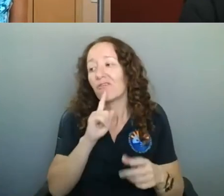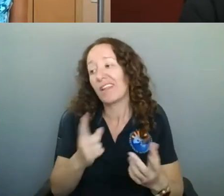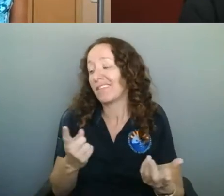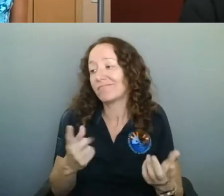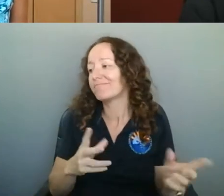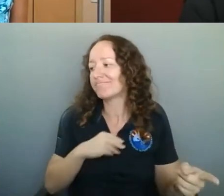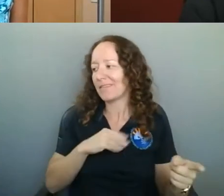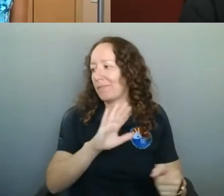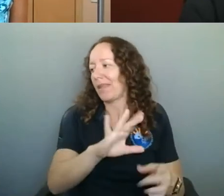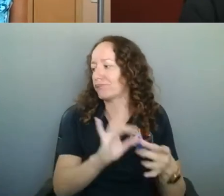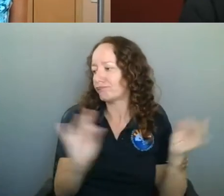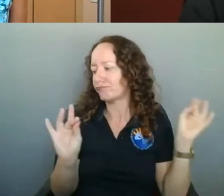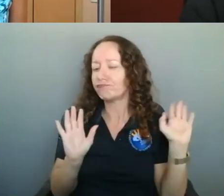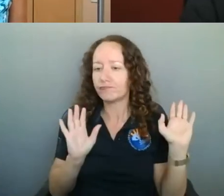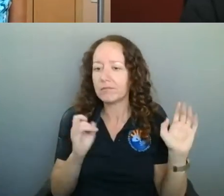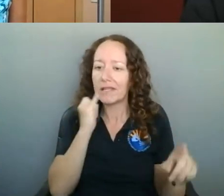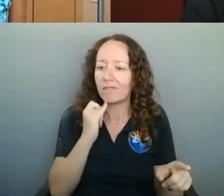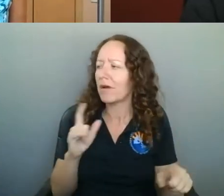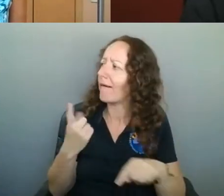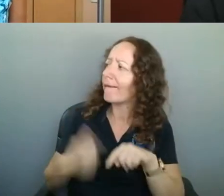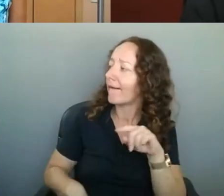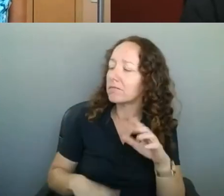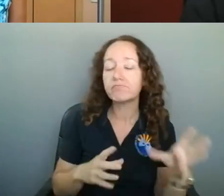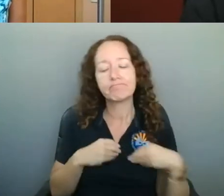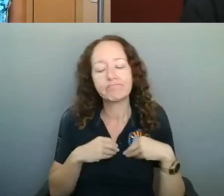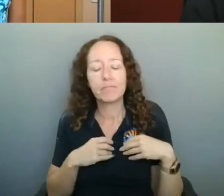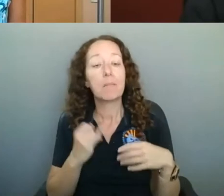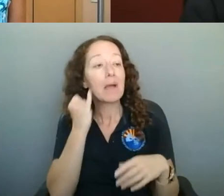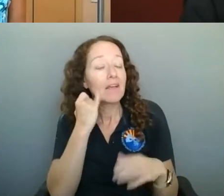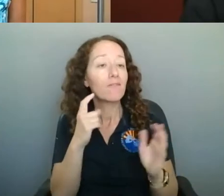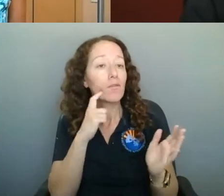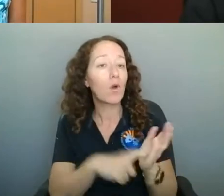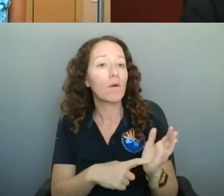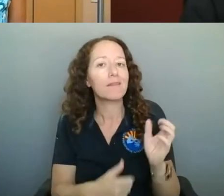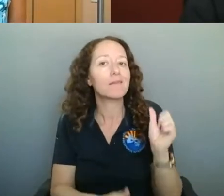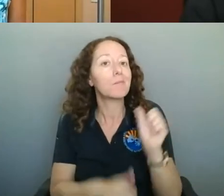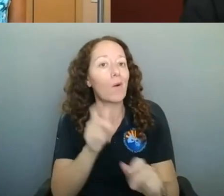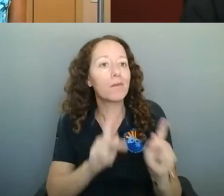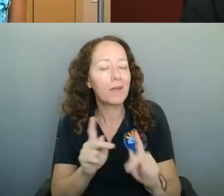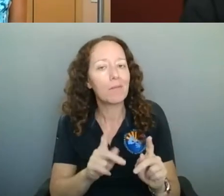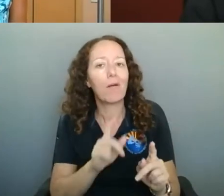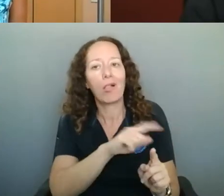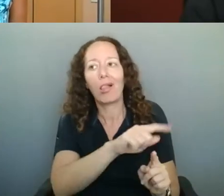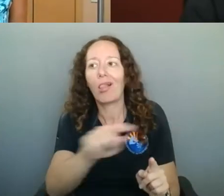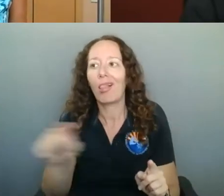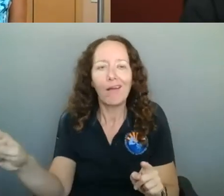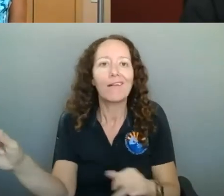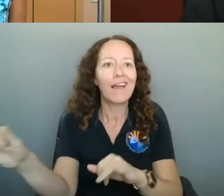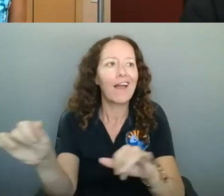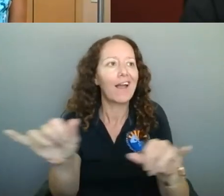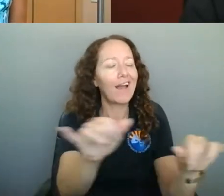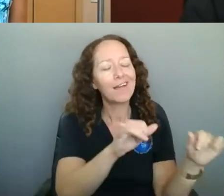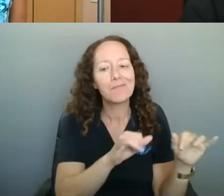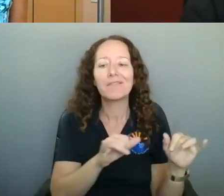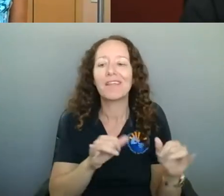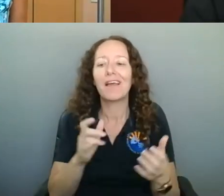You know, if you start seeing that it's the majority of people you serve, you might get some other public that's upset that there isn't mask wearing. But if